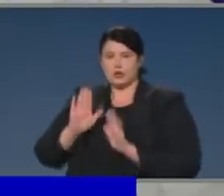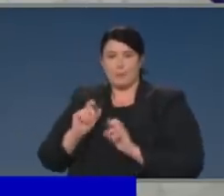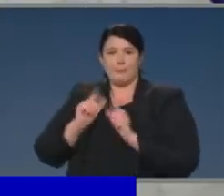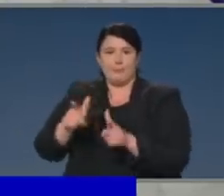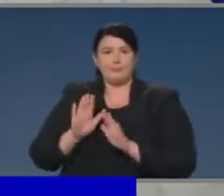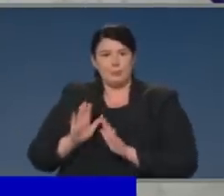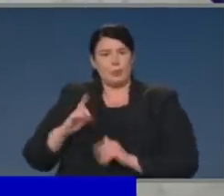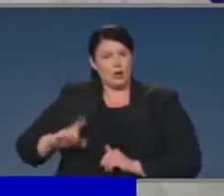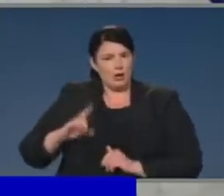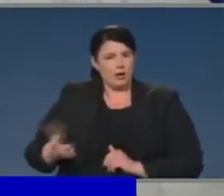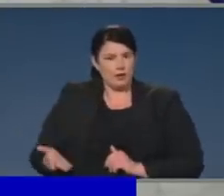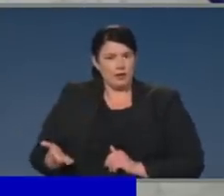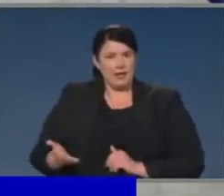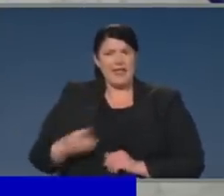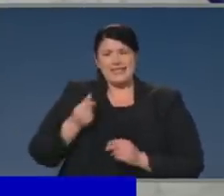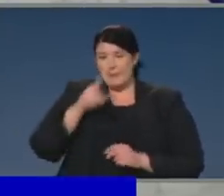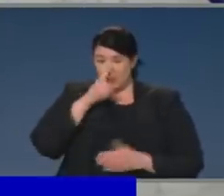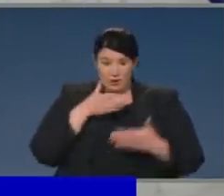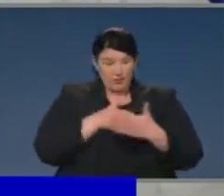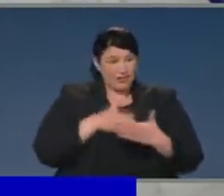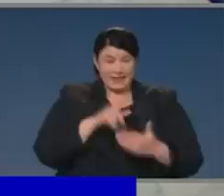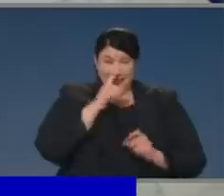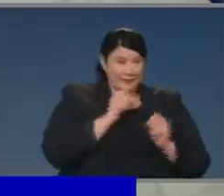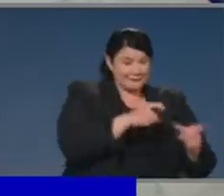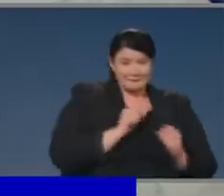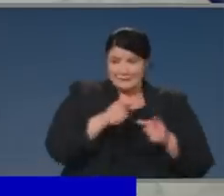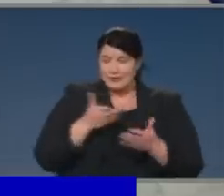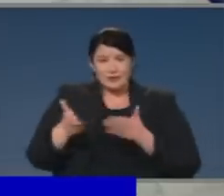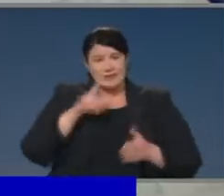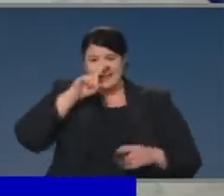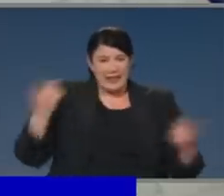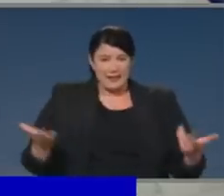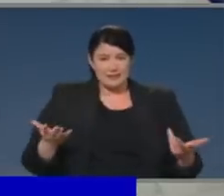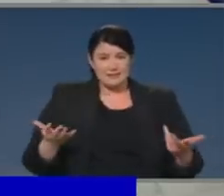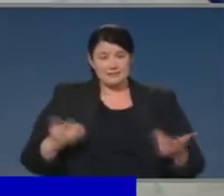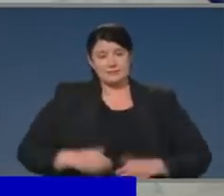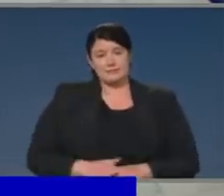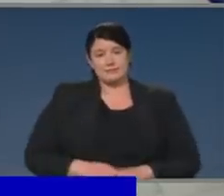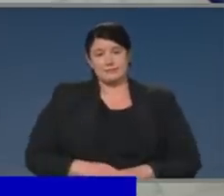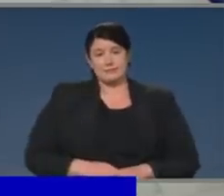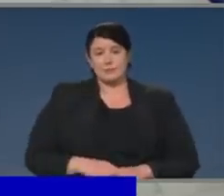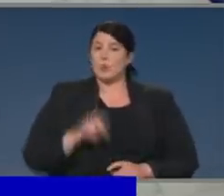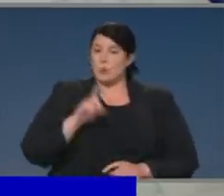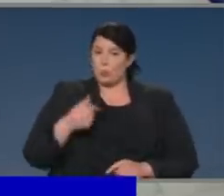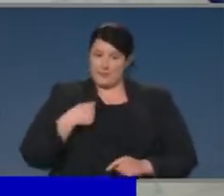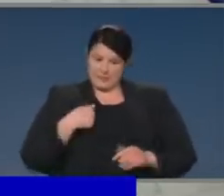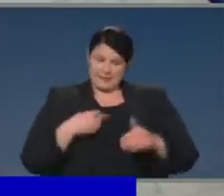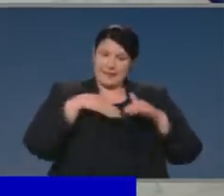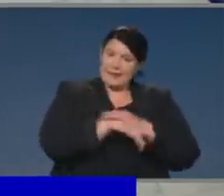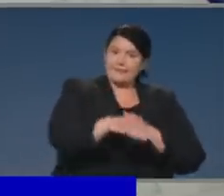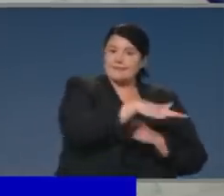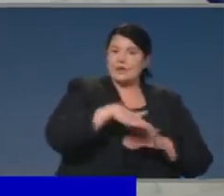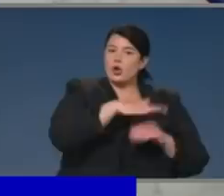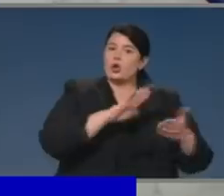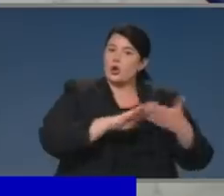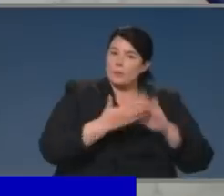challenged with accessing services. So the plan says we must reach into community. That means we need